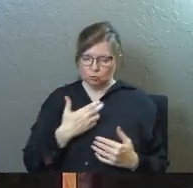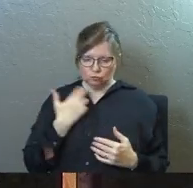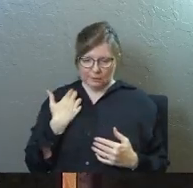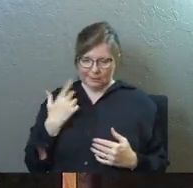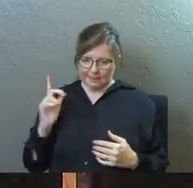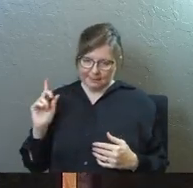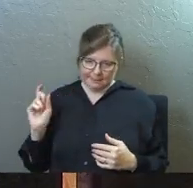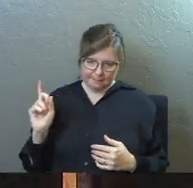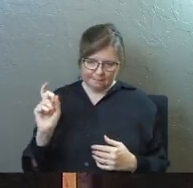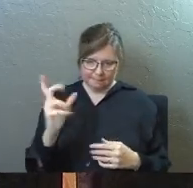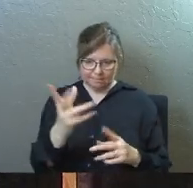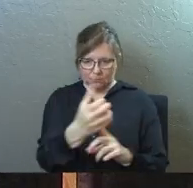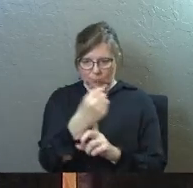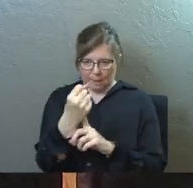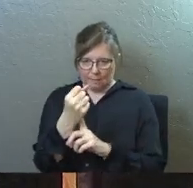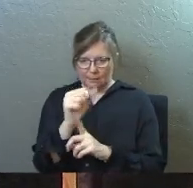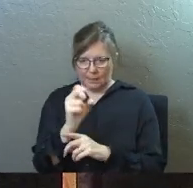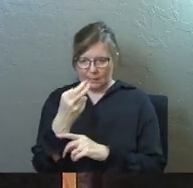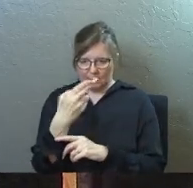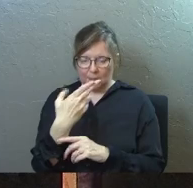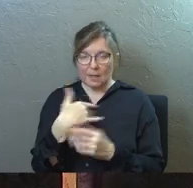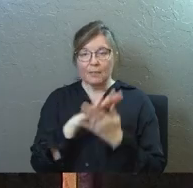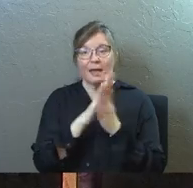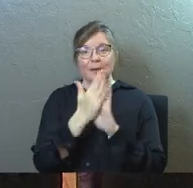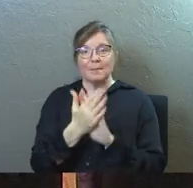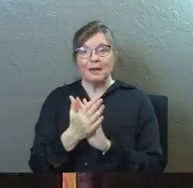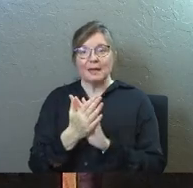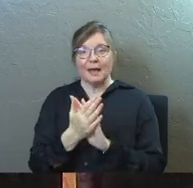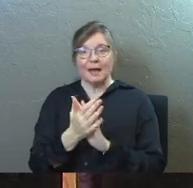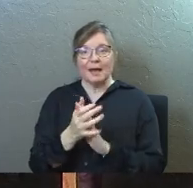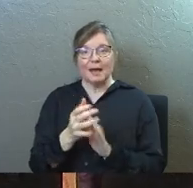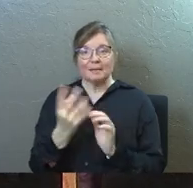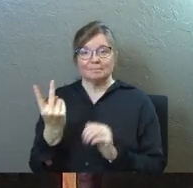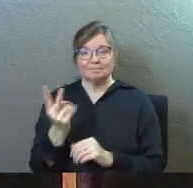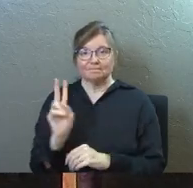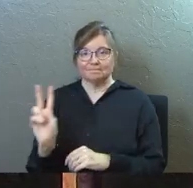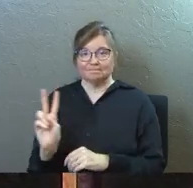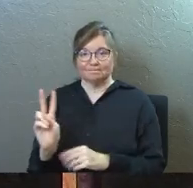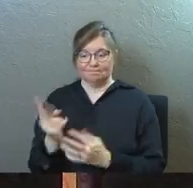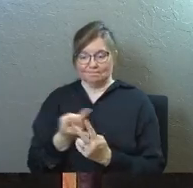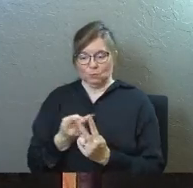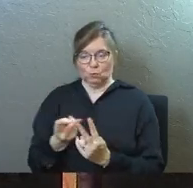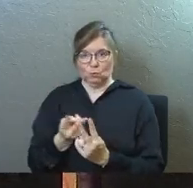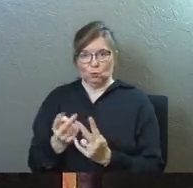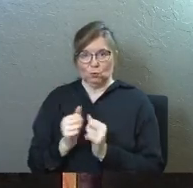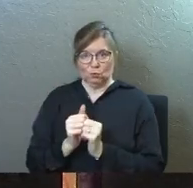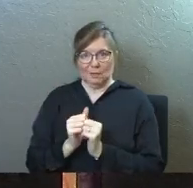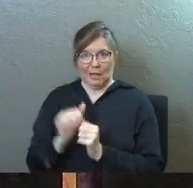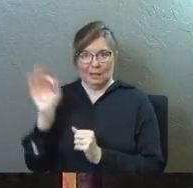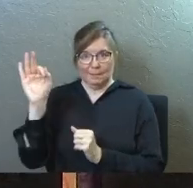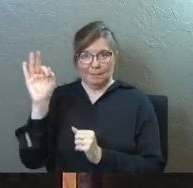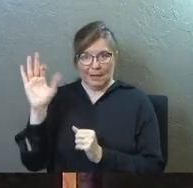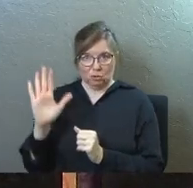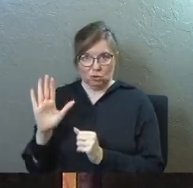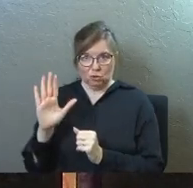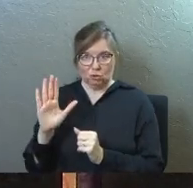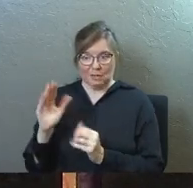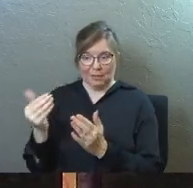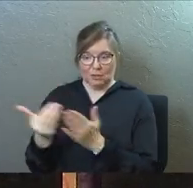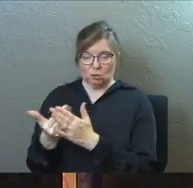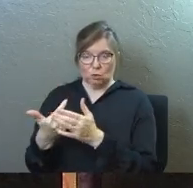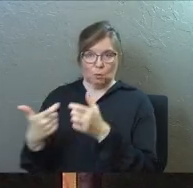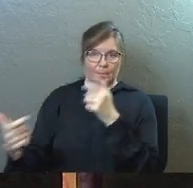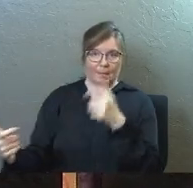blesses, Saul comes back to Antioch with him, and they become co-pastors at this new mega church at Antioch,